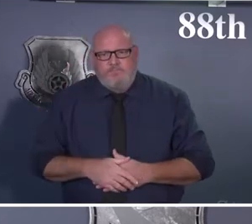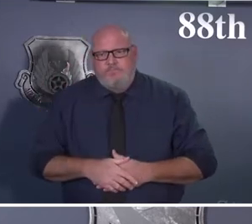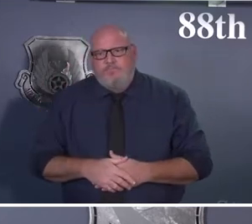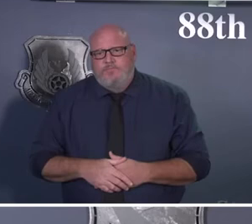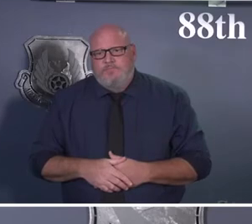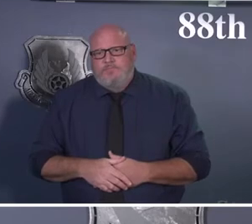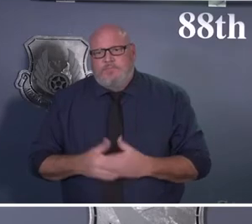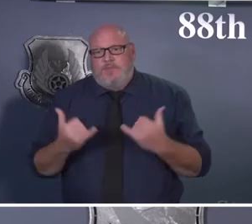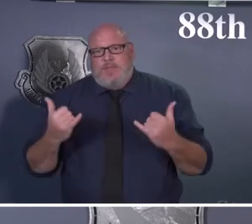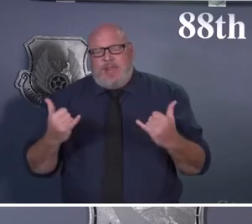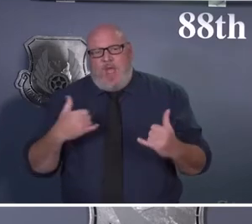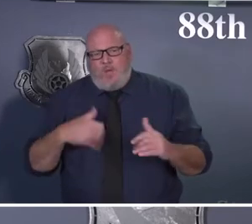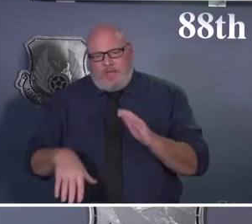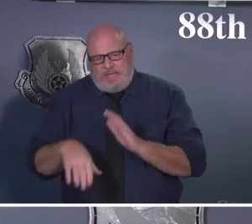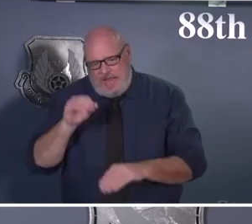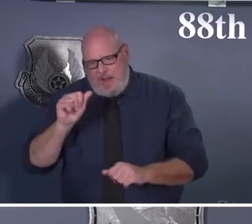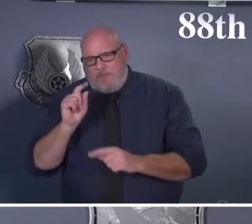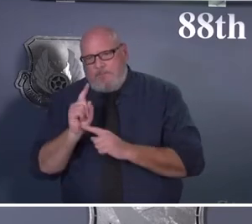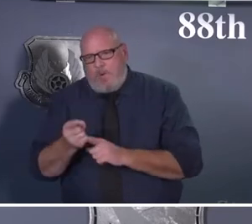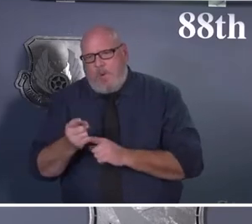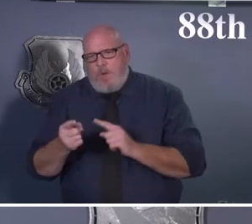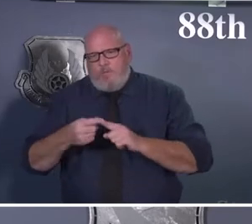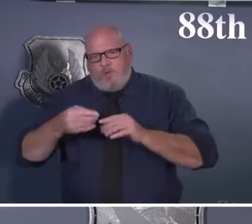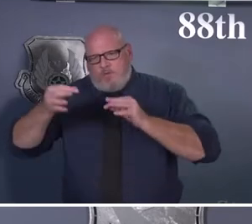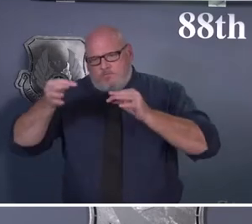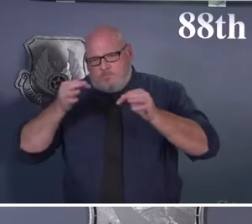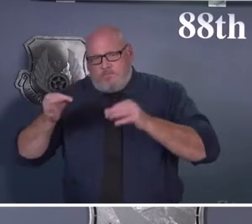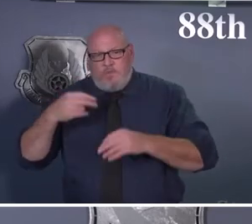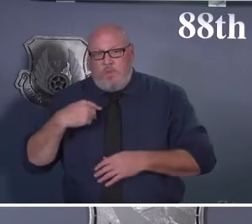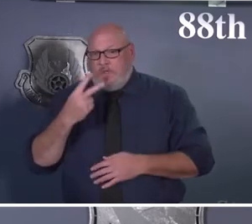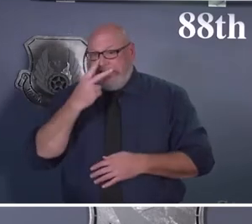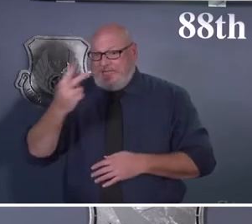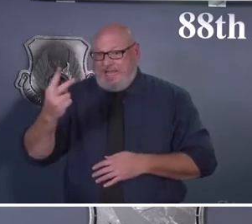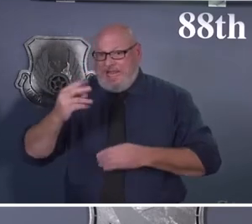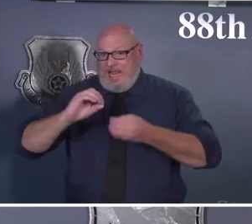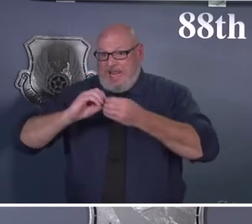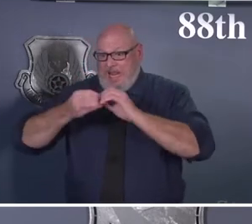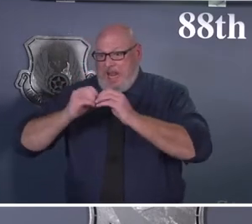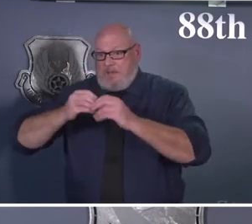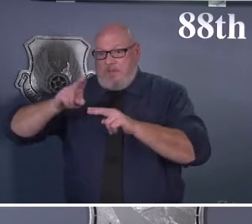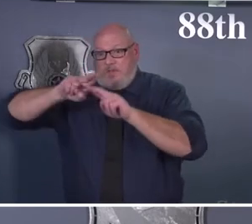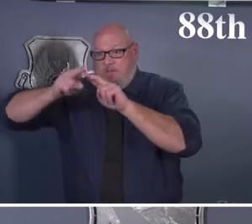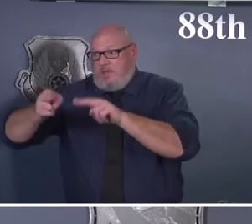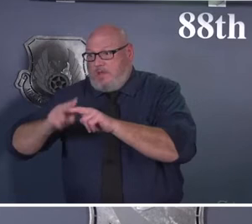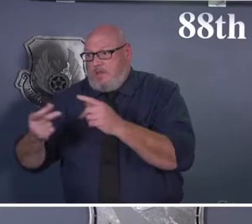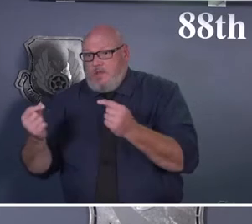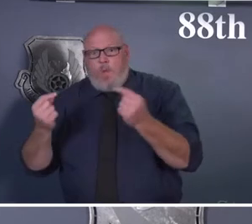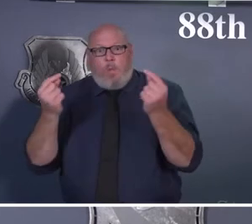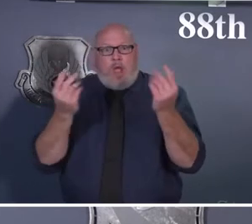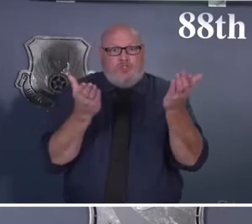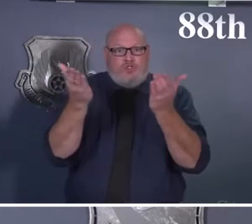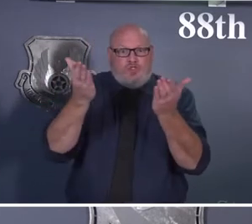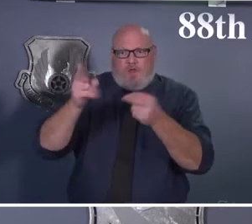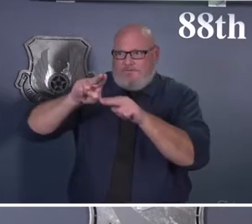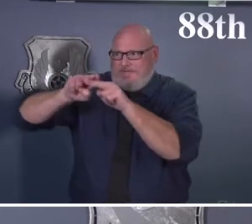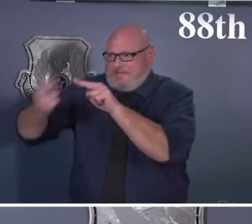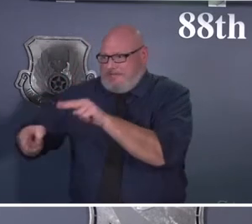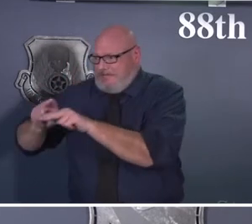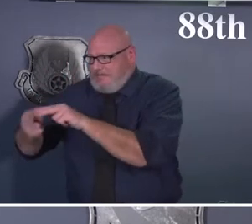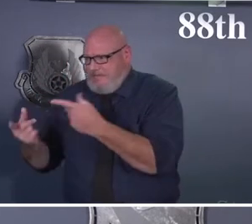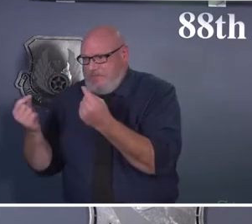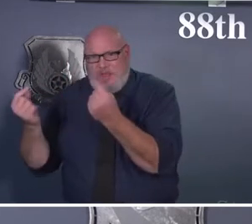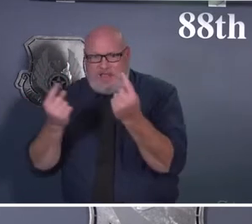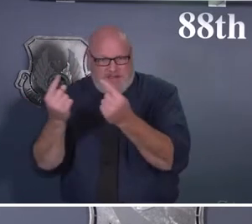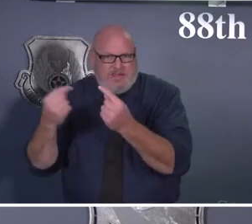to talk to you about some of the decreases in services that you may see in the upcoming months. In truth, our mighty medics